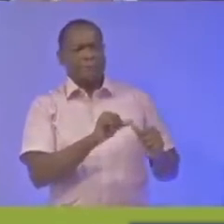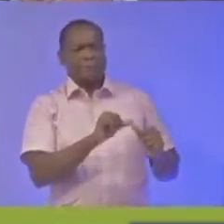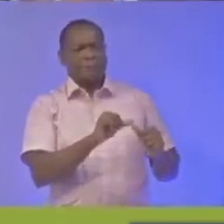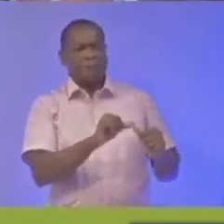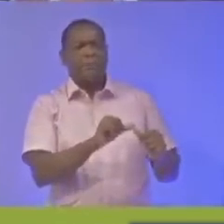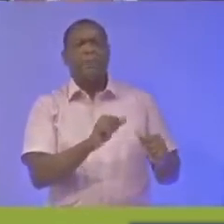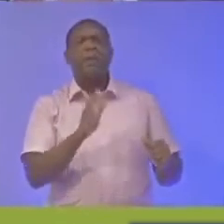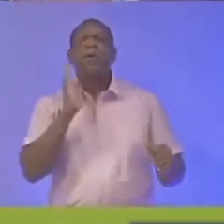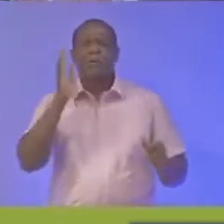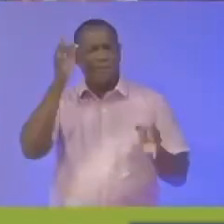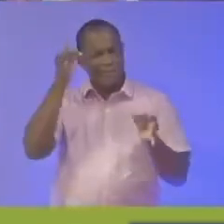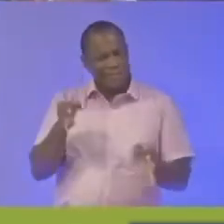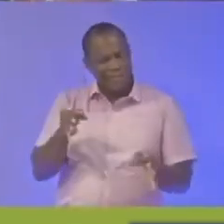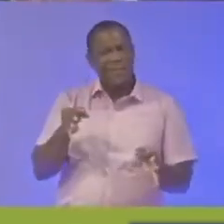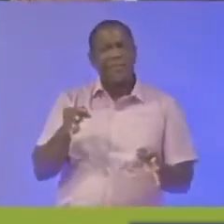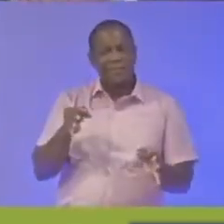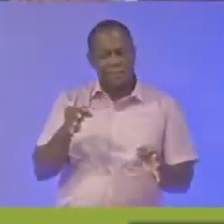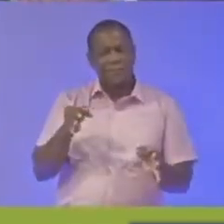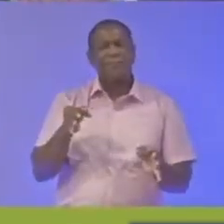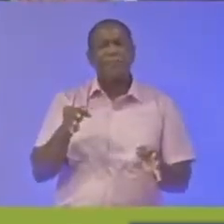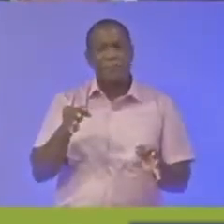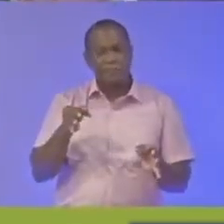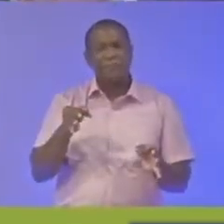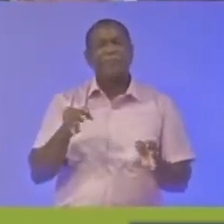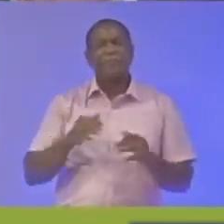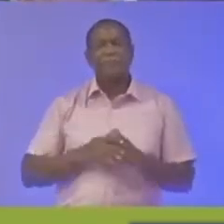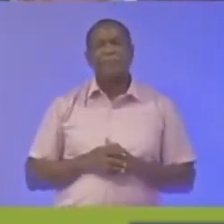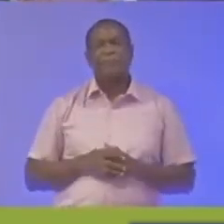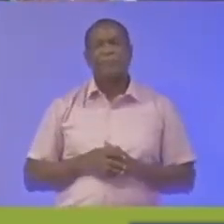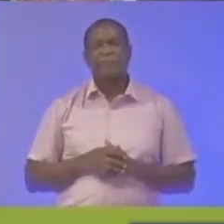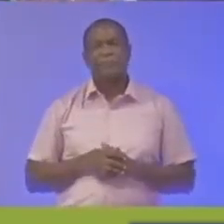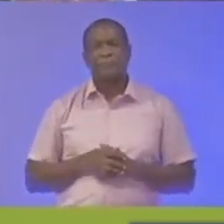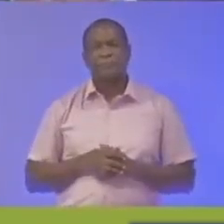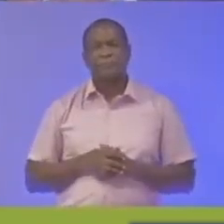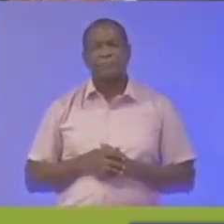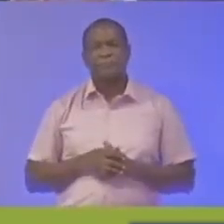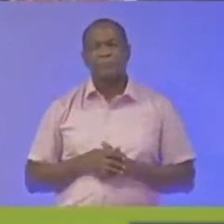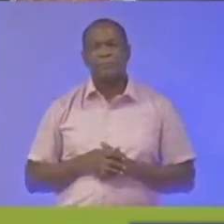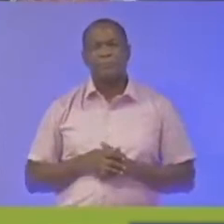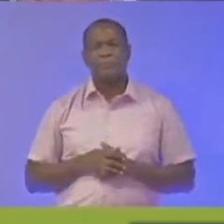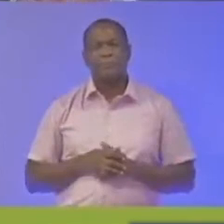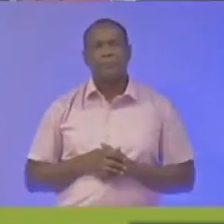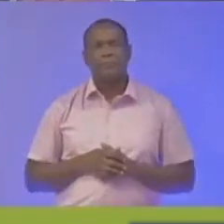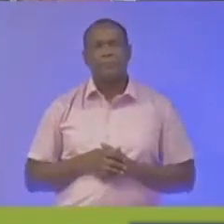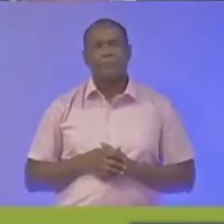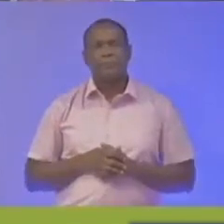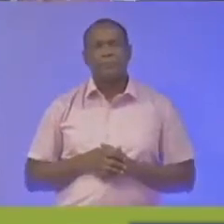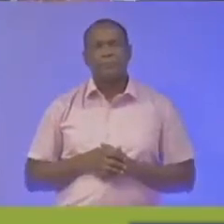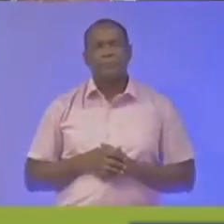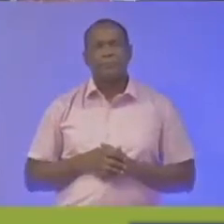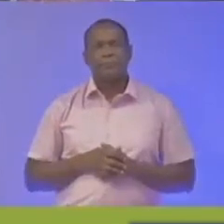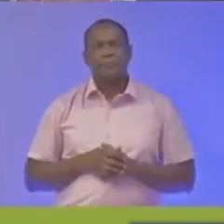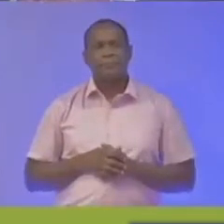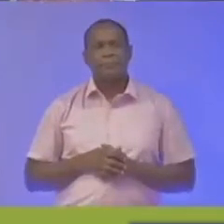decision when they take when they look at that three day period where they where they have to add on to the 10 days next slide